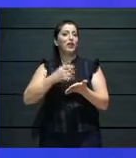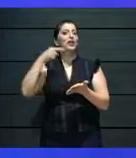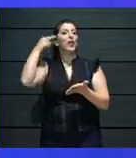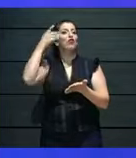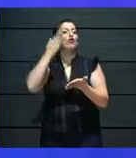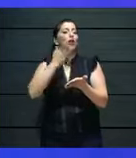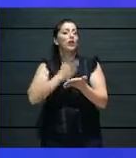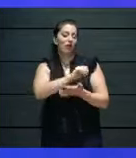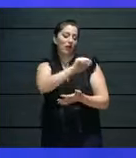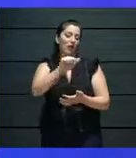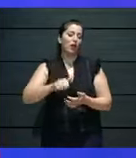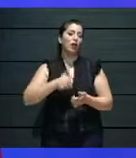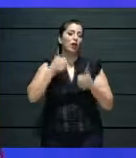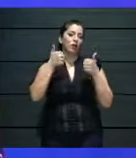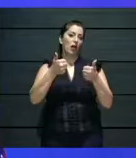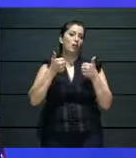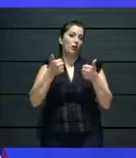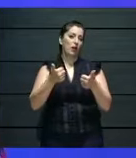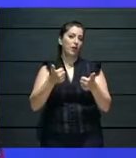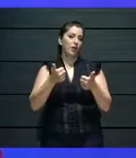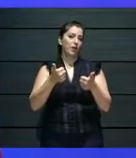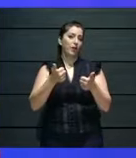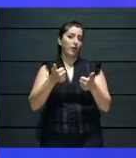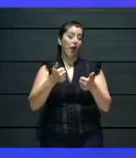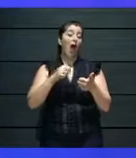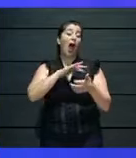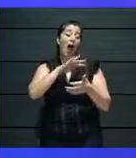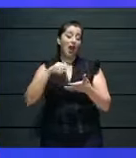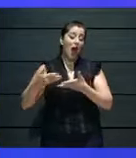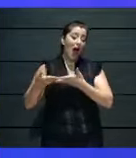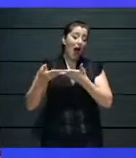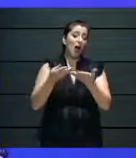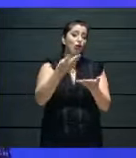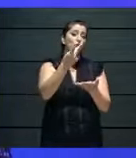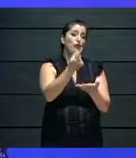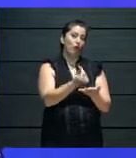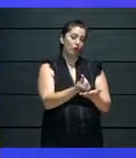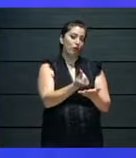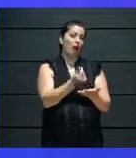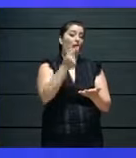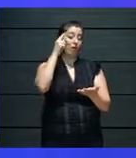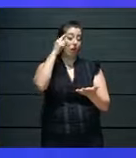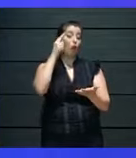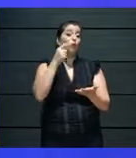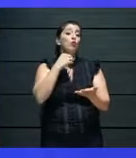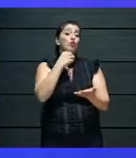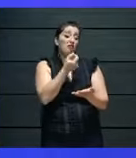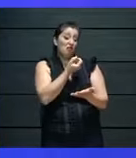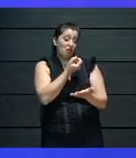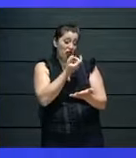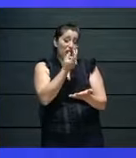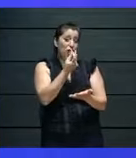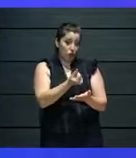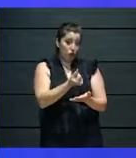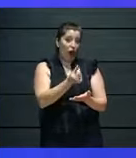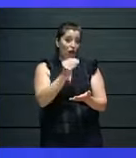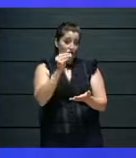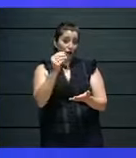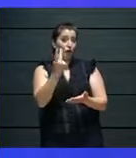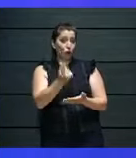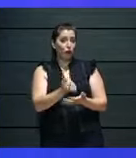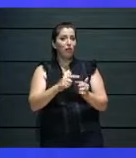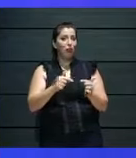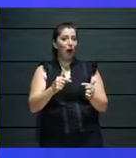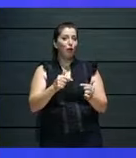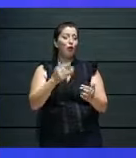funding, which is not a small amount, but it's never enough. I have to say that we had to make our